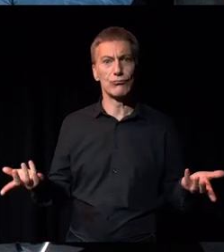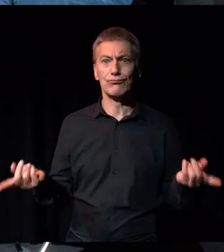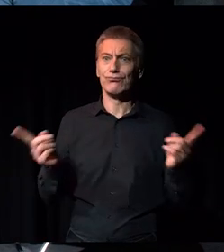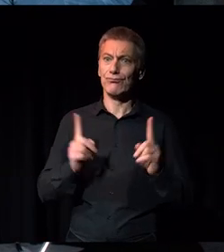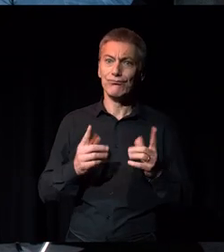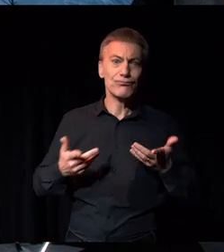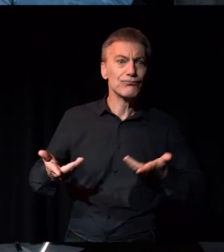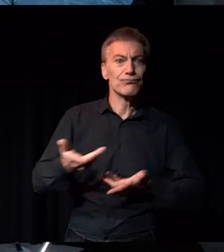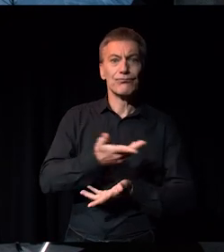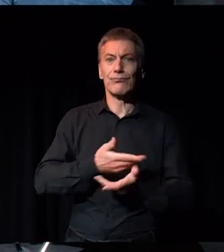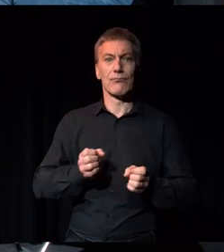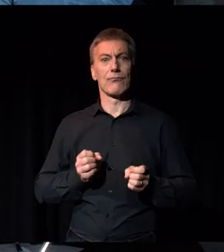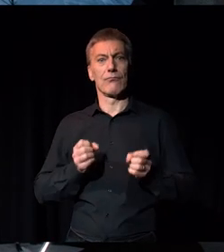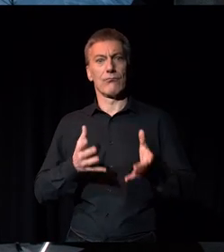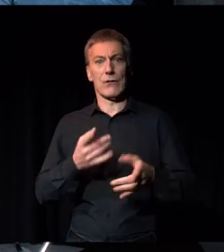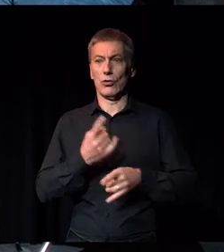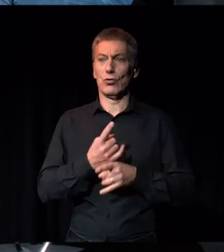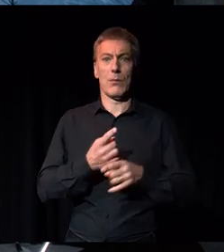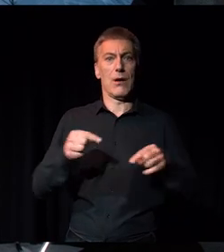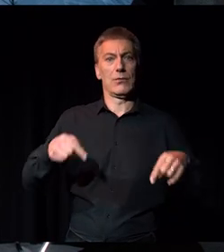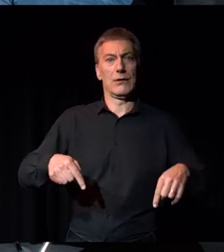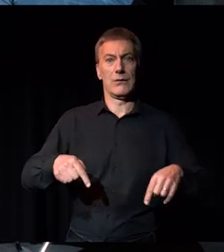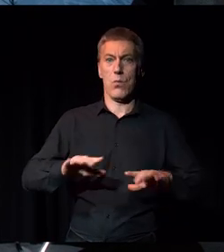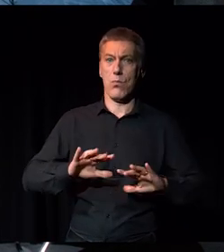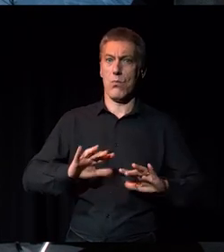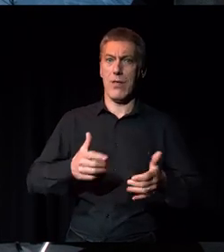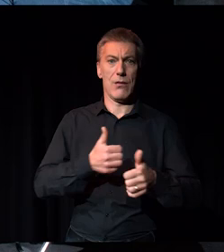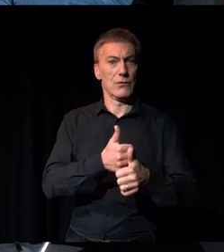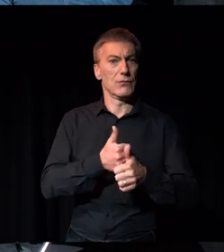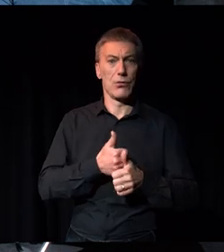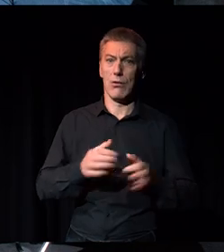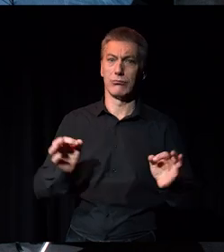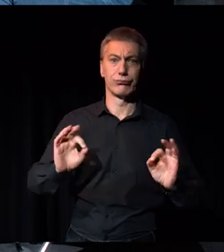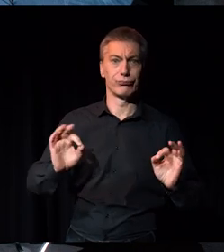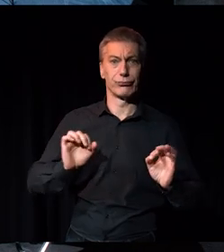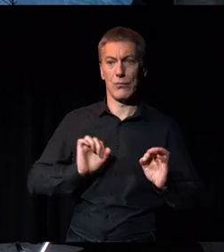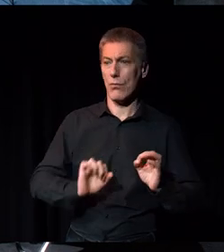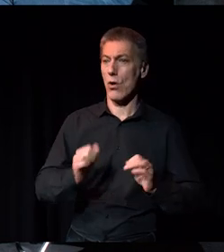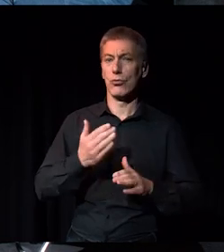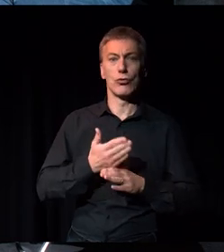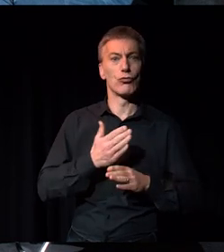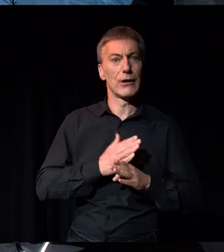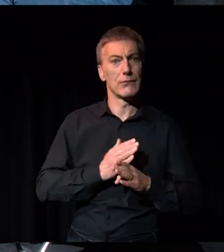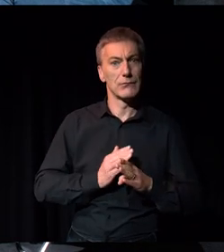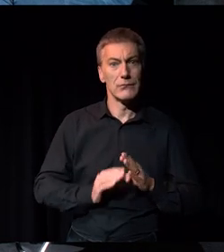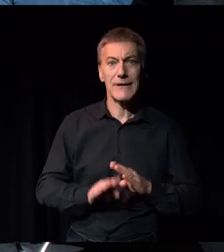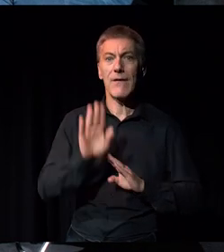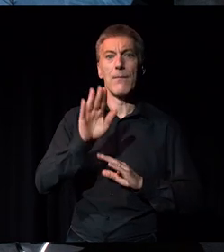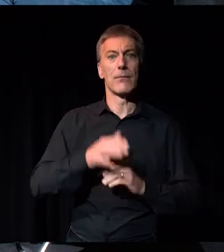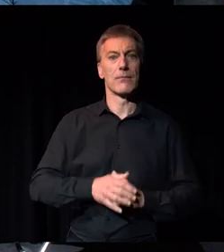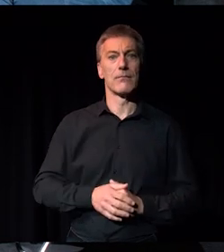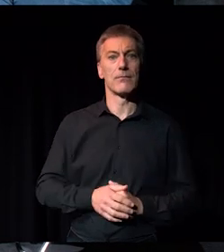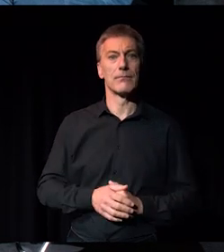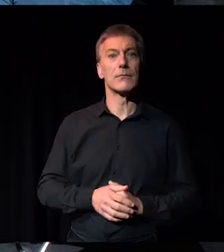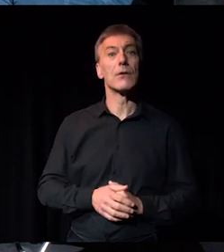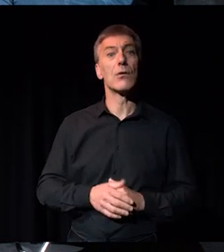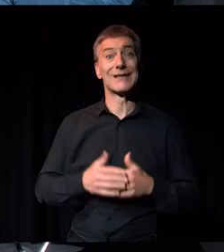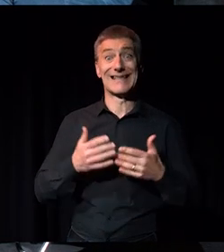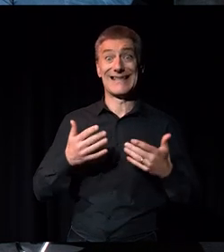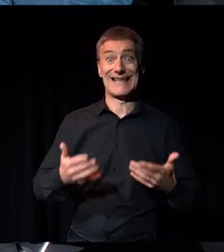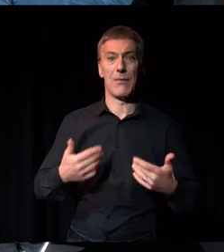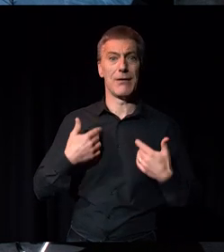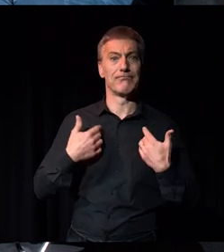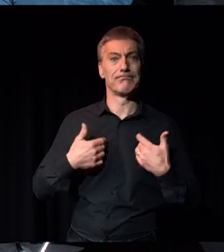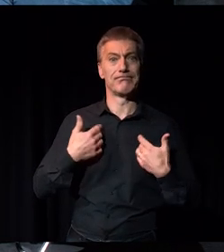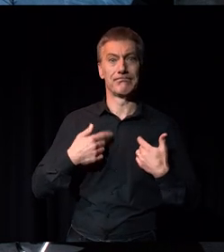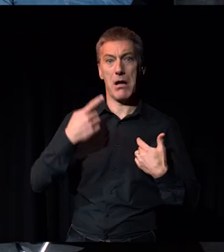experiences, let alone any meaningful support being offered to support their career development. So on the back of that, I'm really